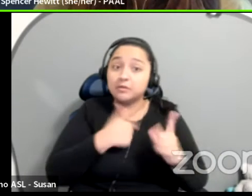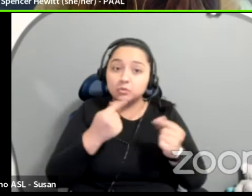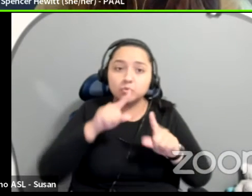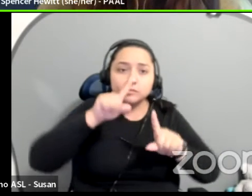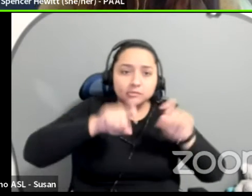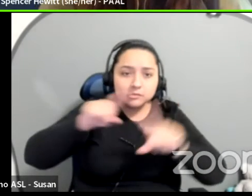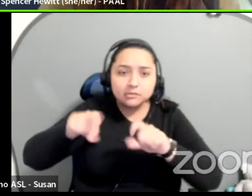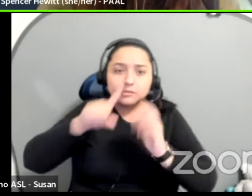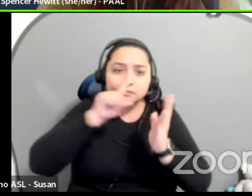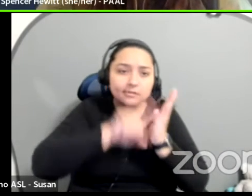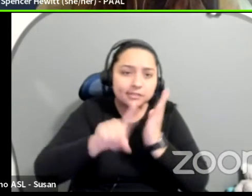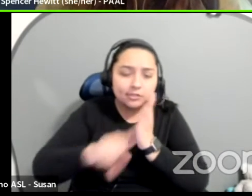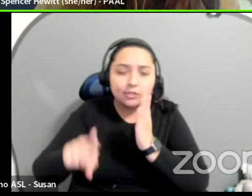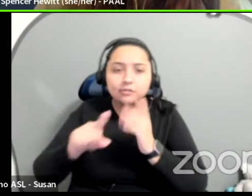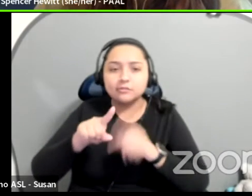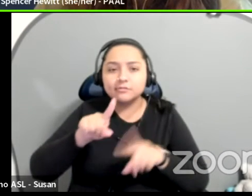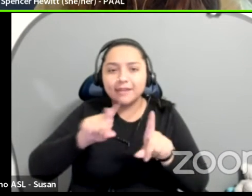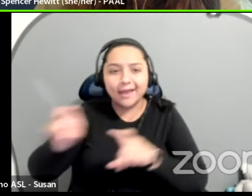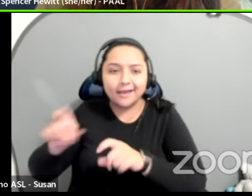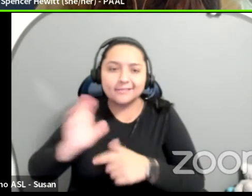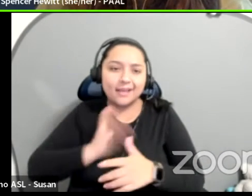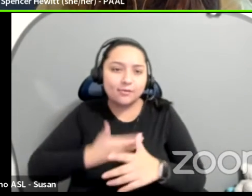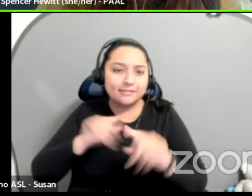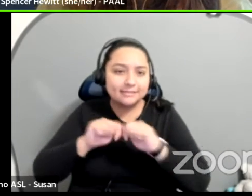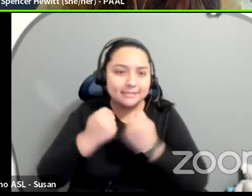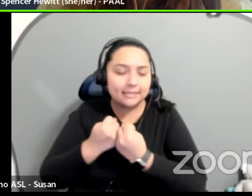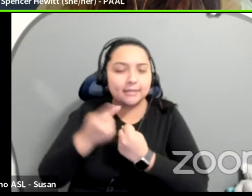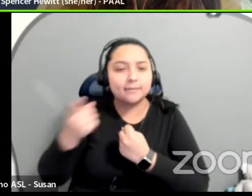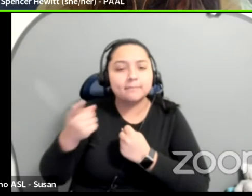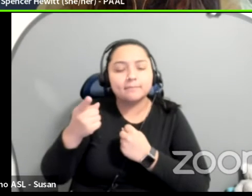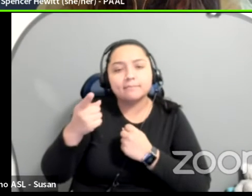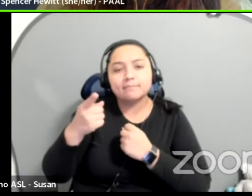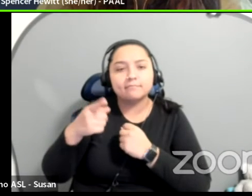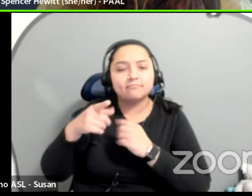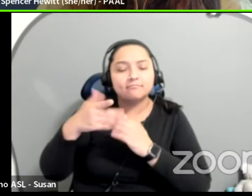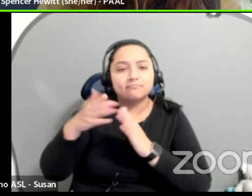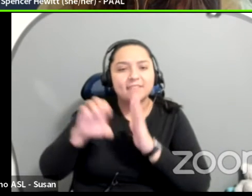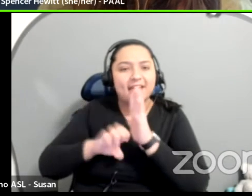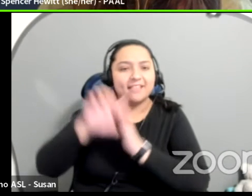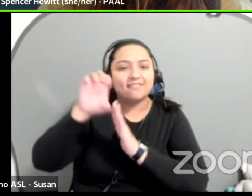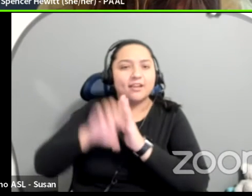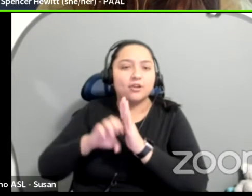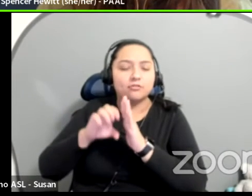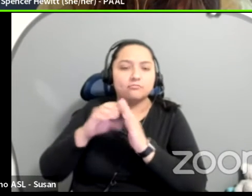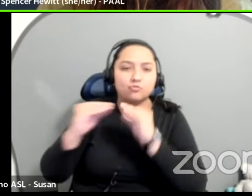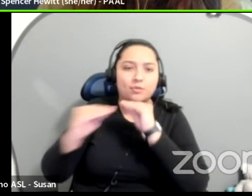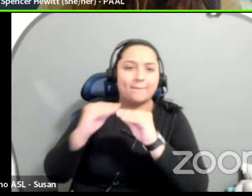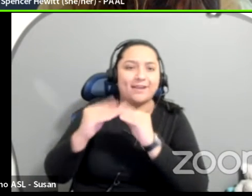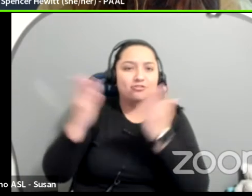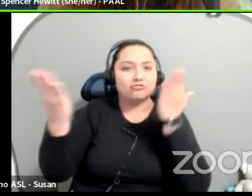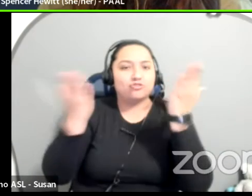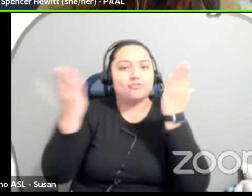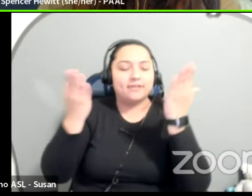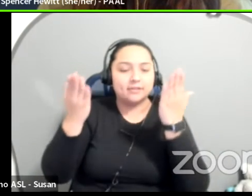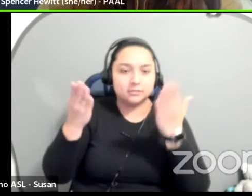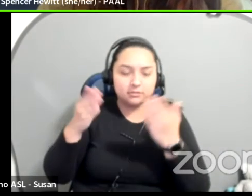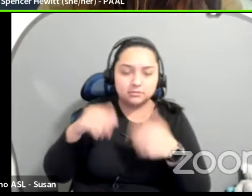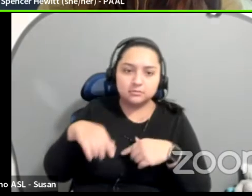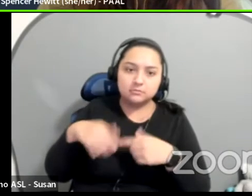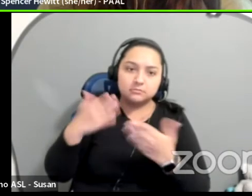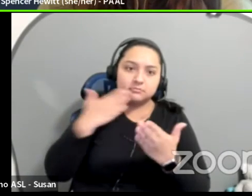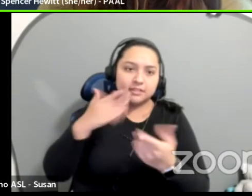in New York City Elevator Repair Service, which is an organization that, thanks to Ariana Smart Truman's leadership at her time there,